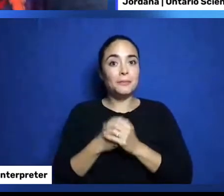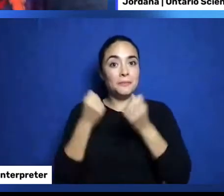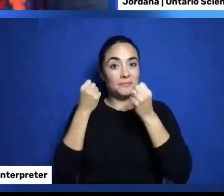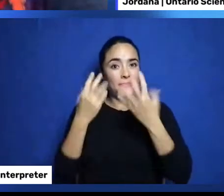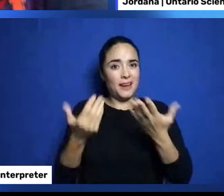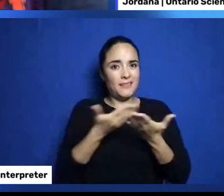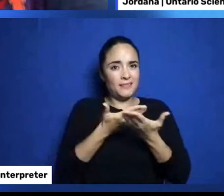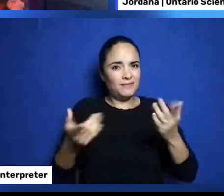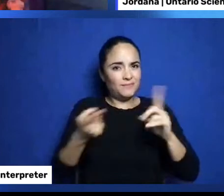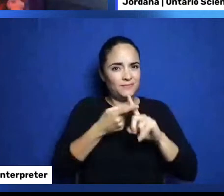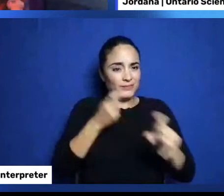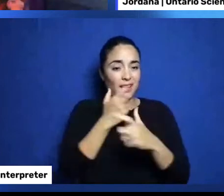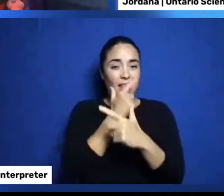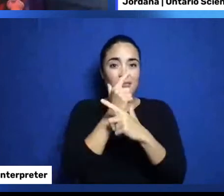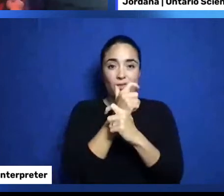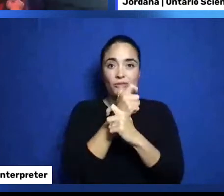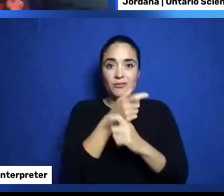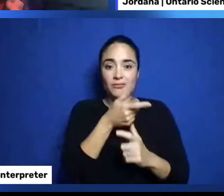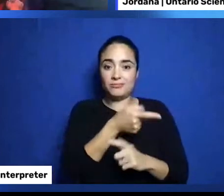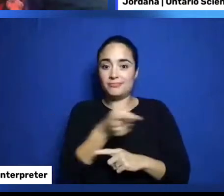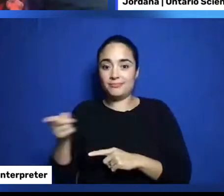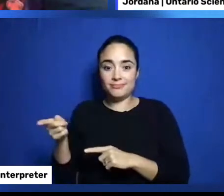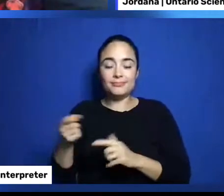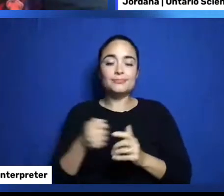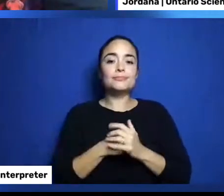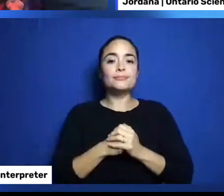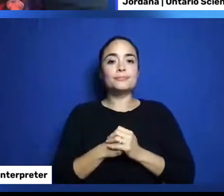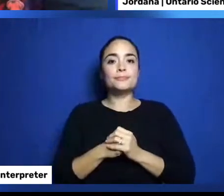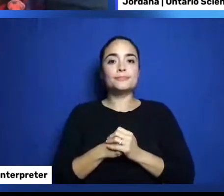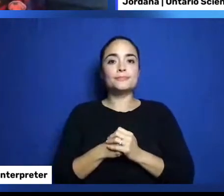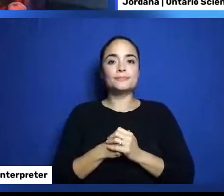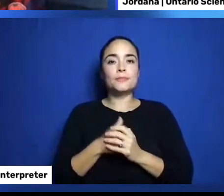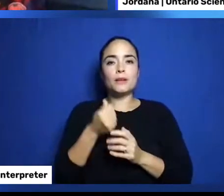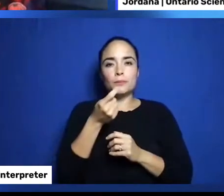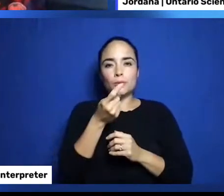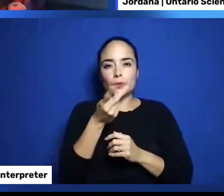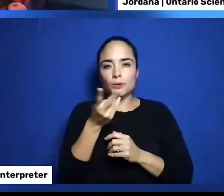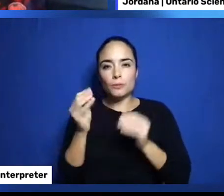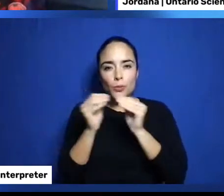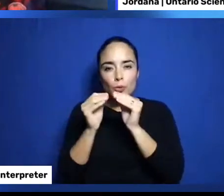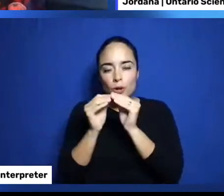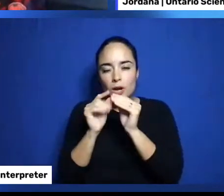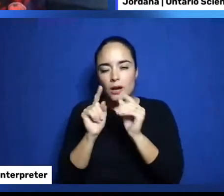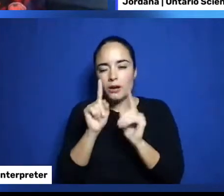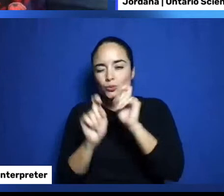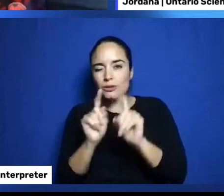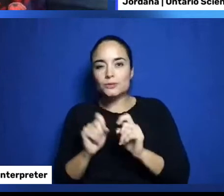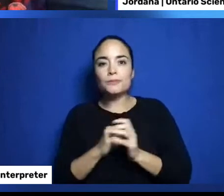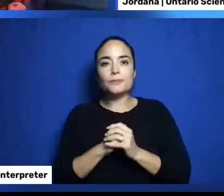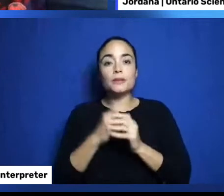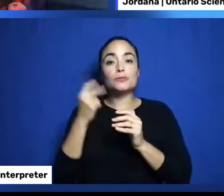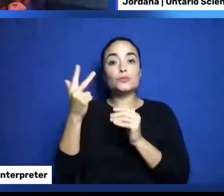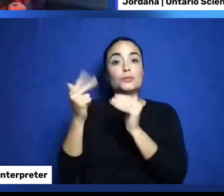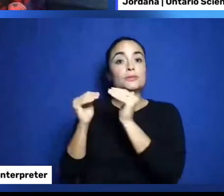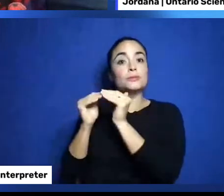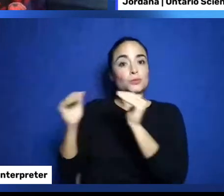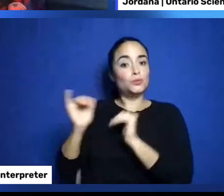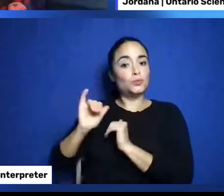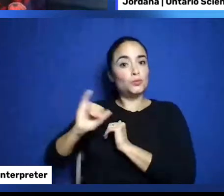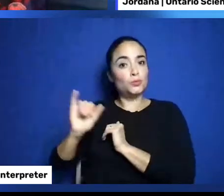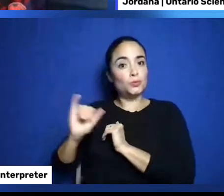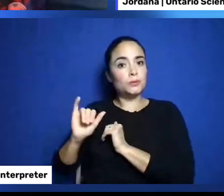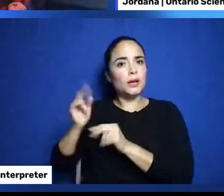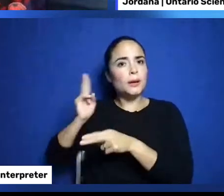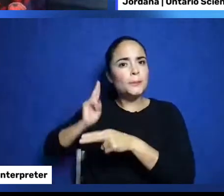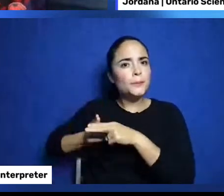And we'll take just a couple more questions. So we have a question from Nella. Who is also in the third grade. And Nella would like to know. If you can adjust the amount of